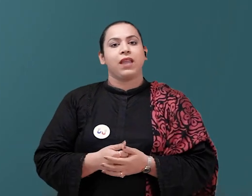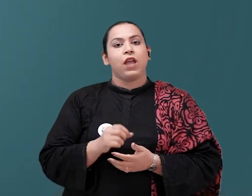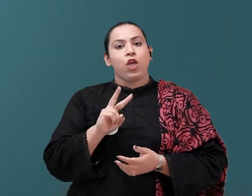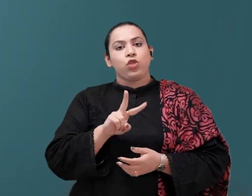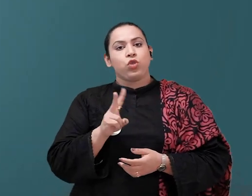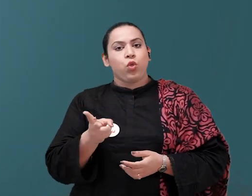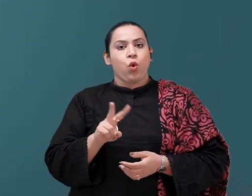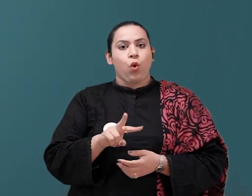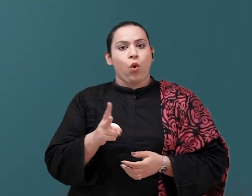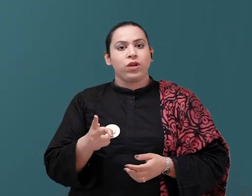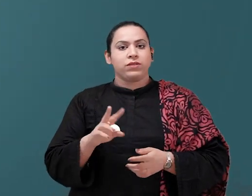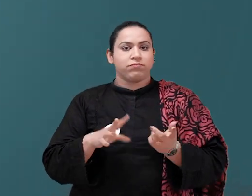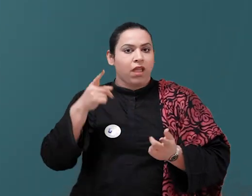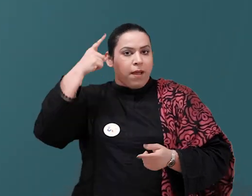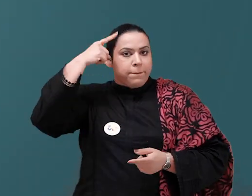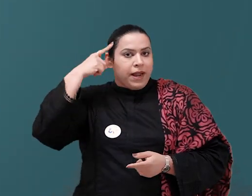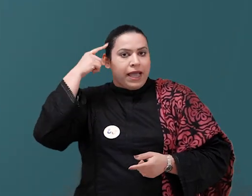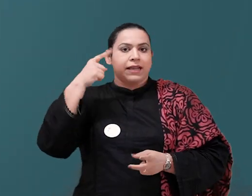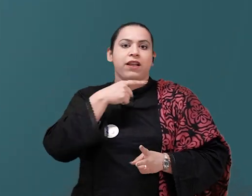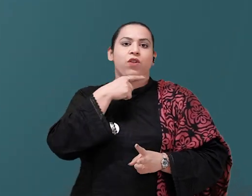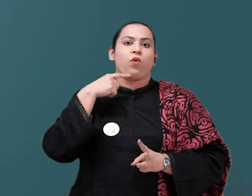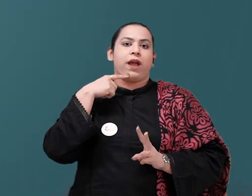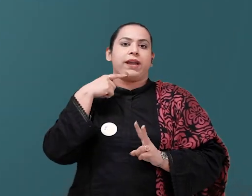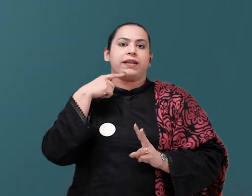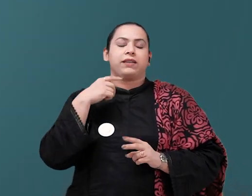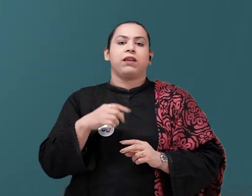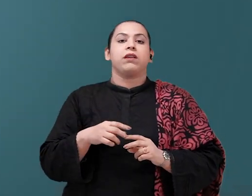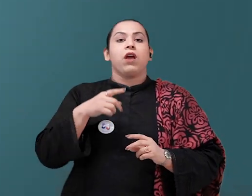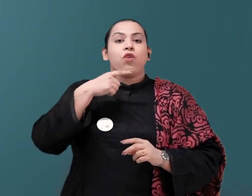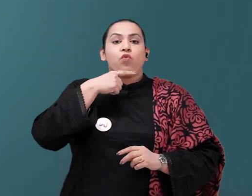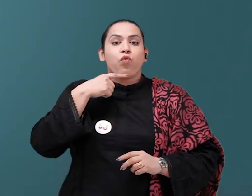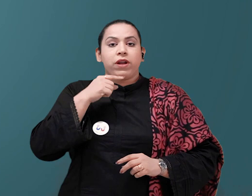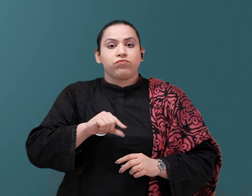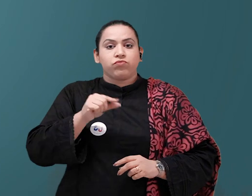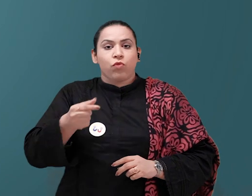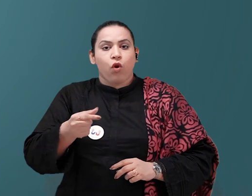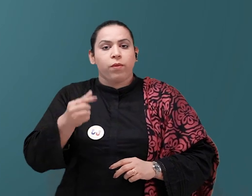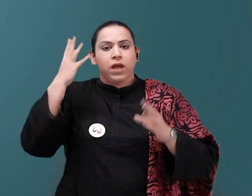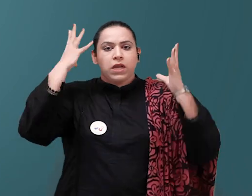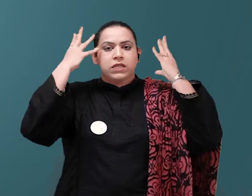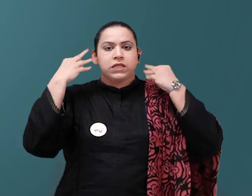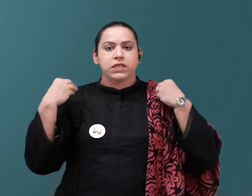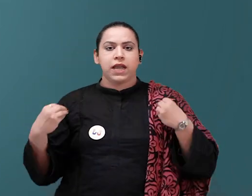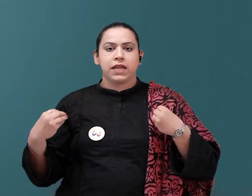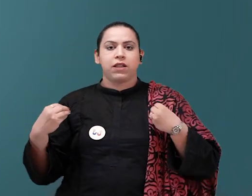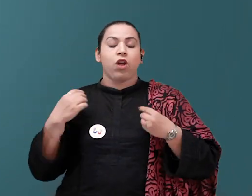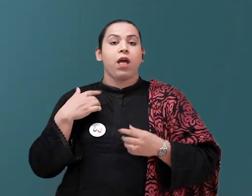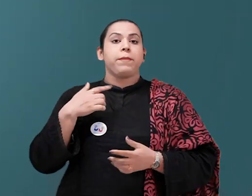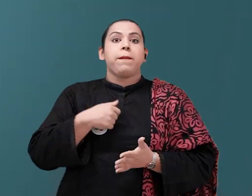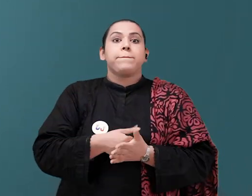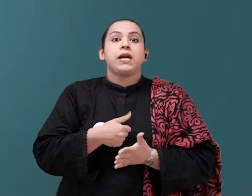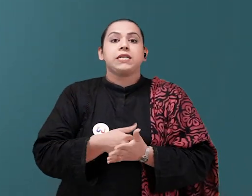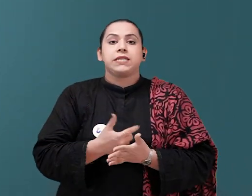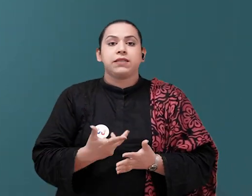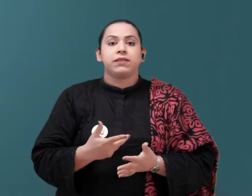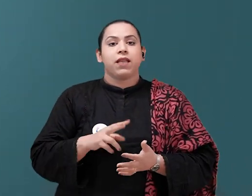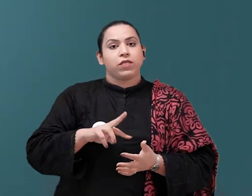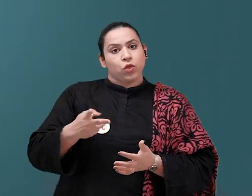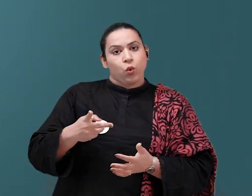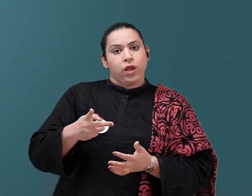checkmate king. We to checkmate the other king. So, checkmate is a terminology. Which means that your king is trapped now. And there is no